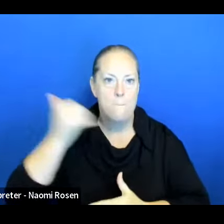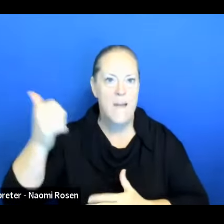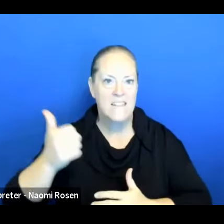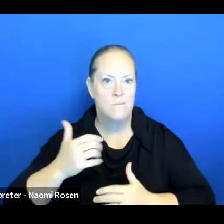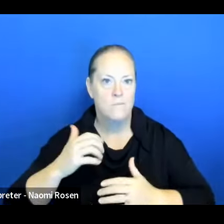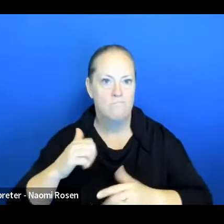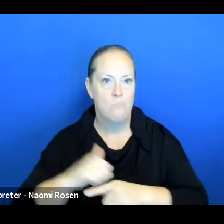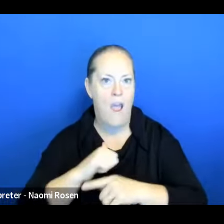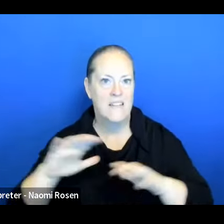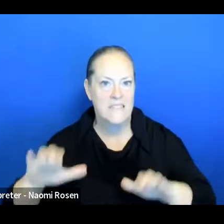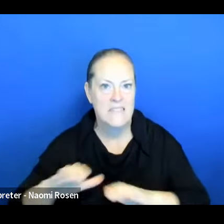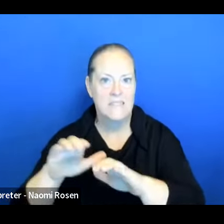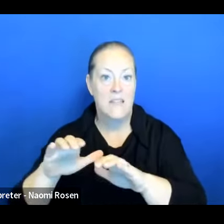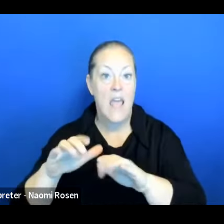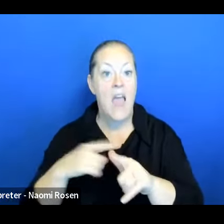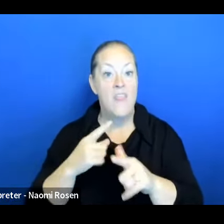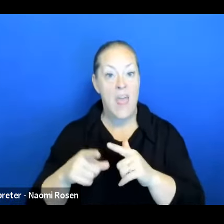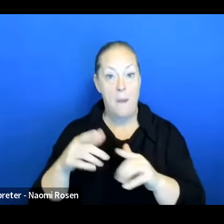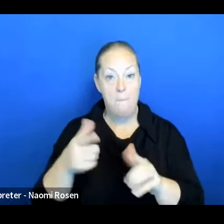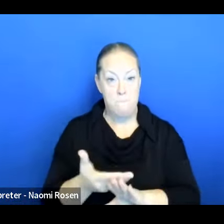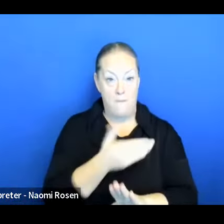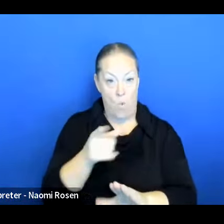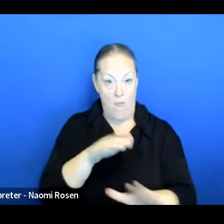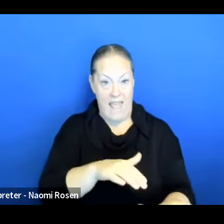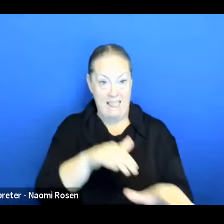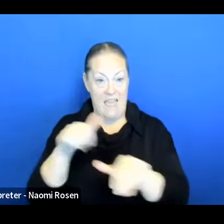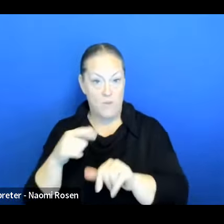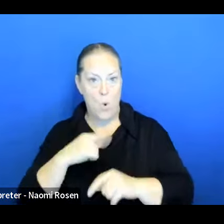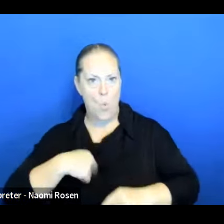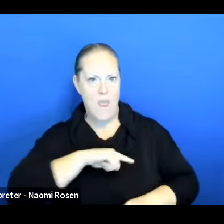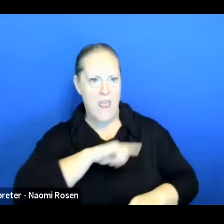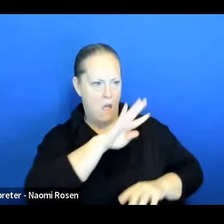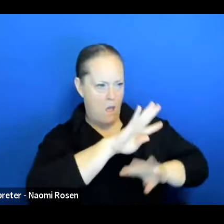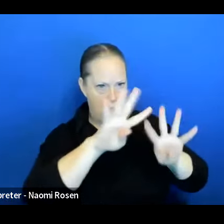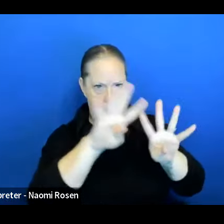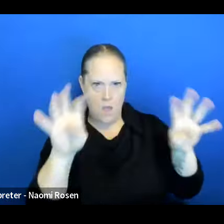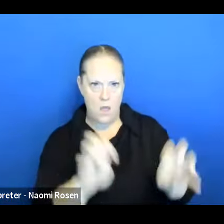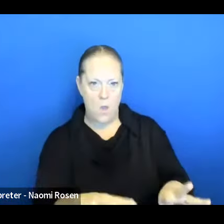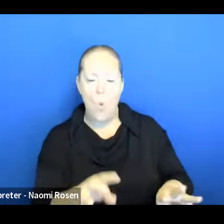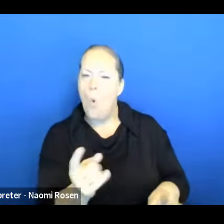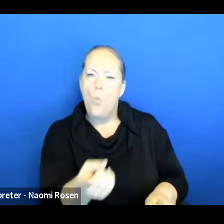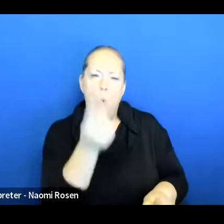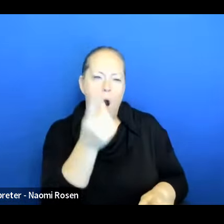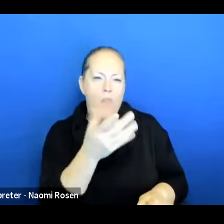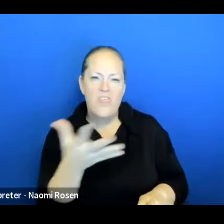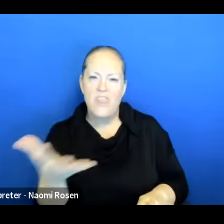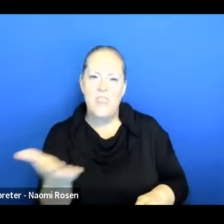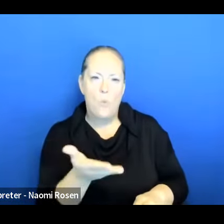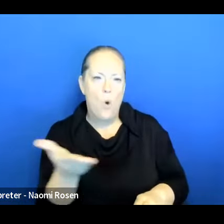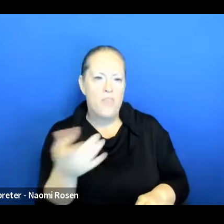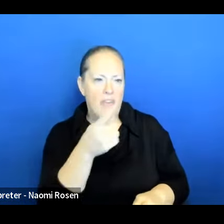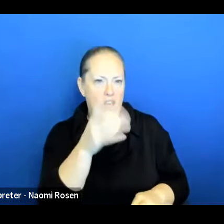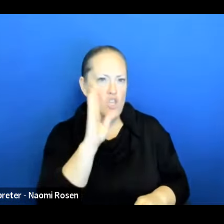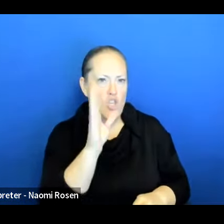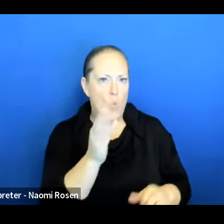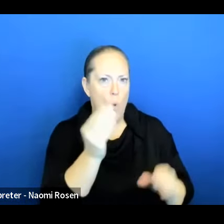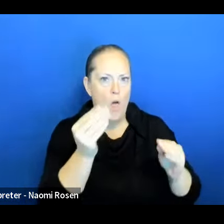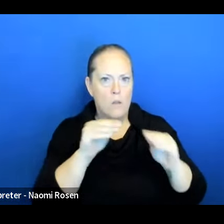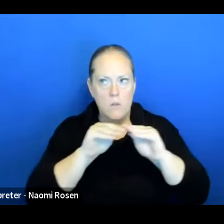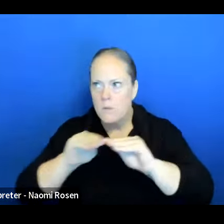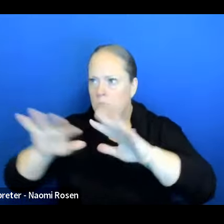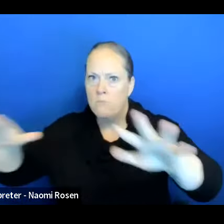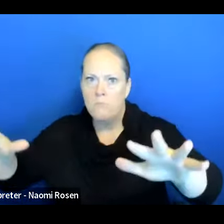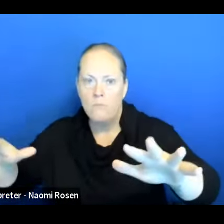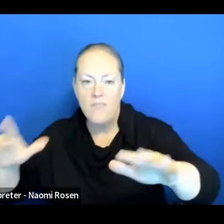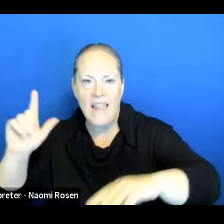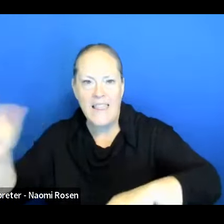ask folks, what's one thing that you're going to take away from this room to somebody else? So wouldn't it be a shame if you heard all of this and you learned all this and you just